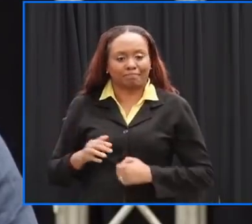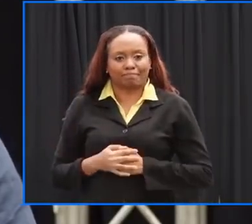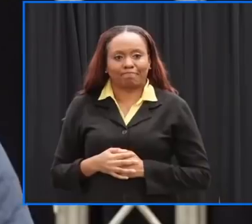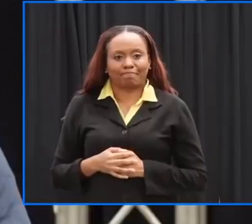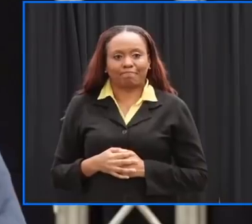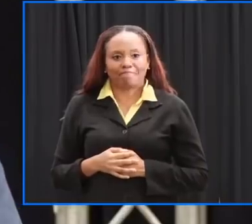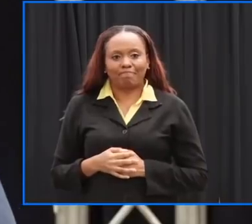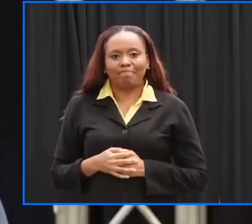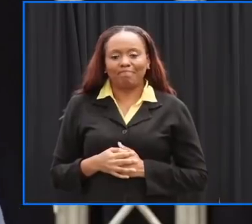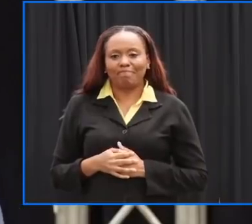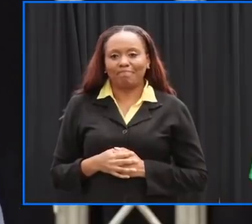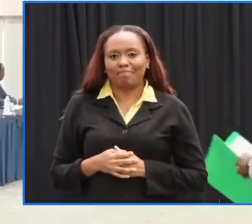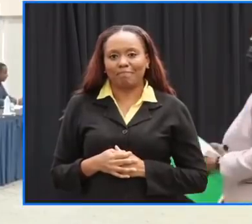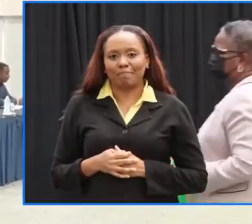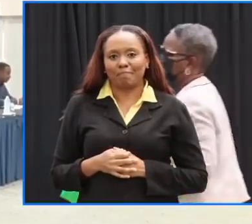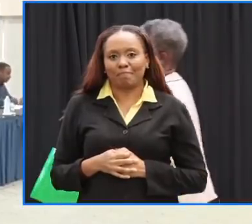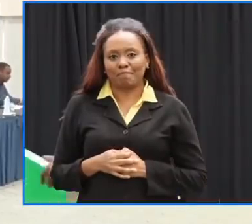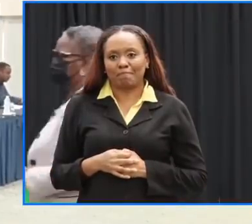the shelters